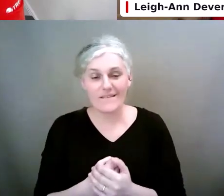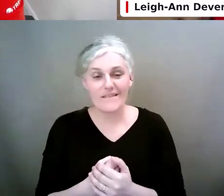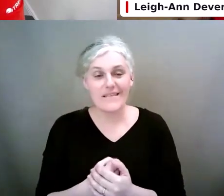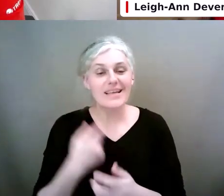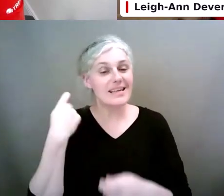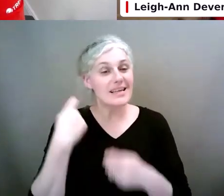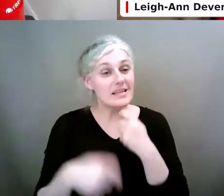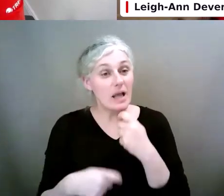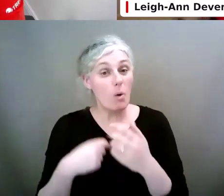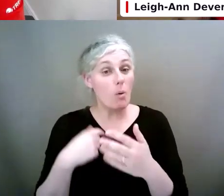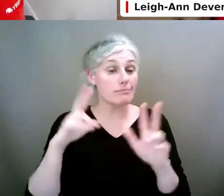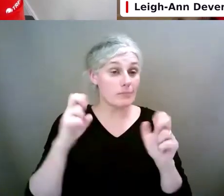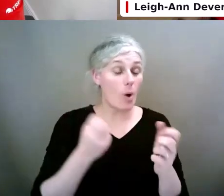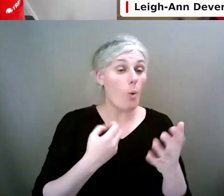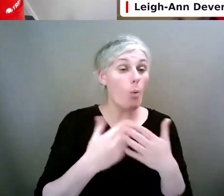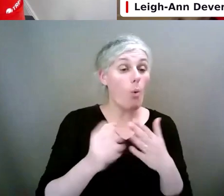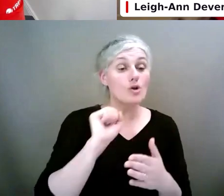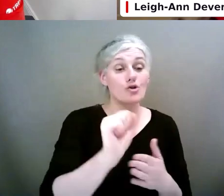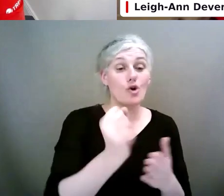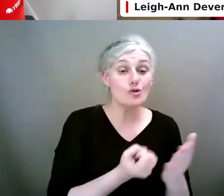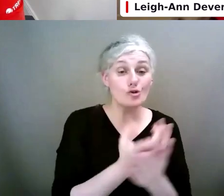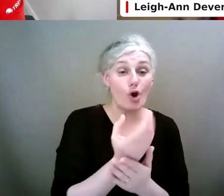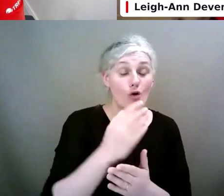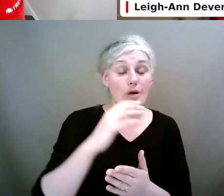What's Your Story? Tremicro.ie.